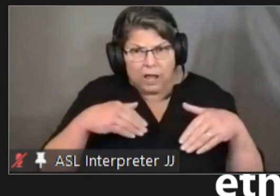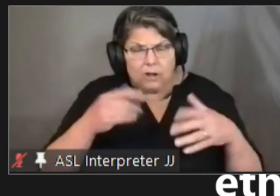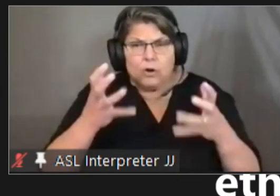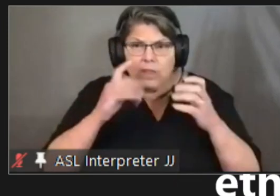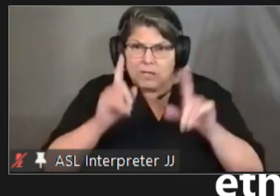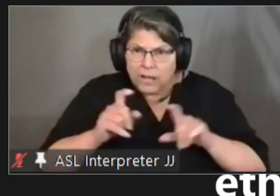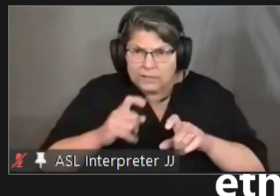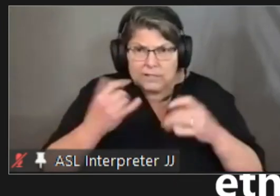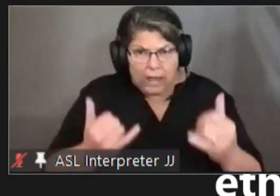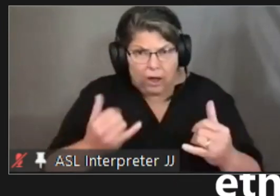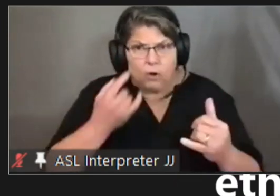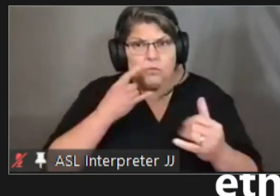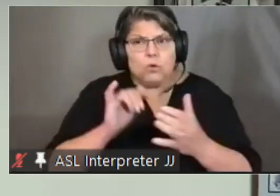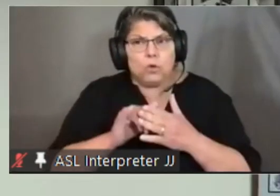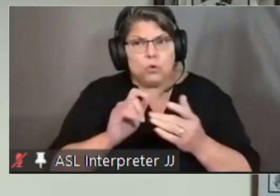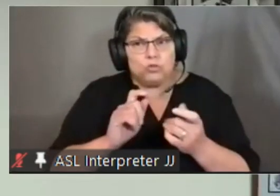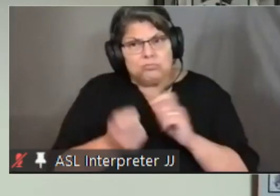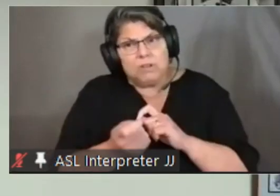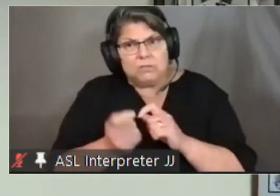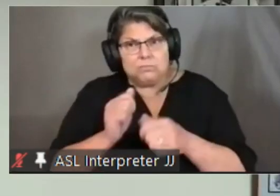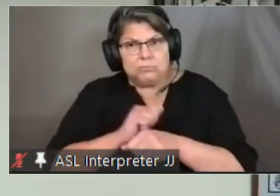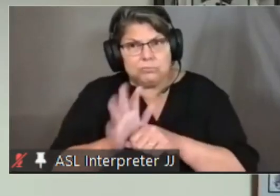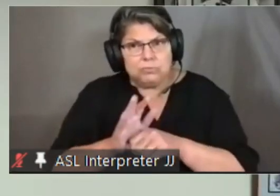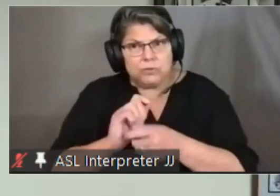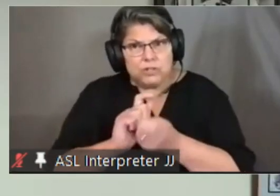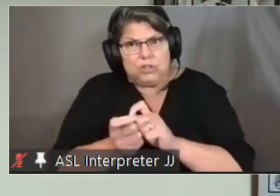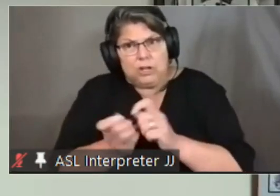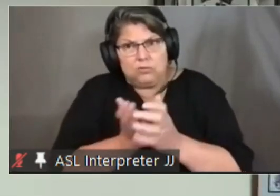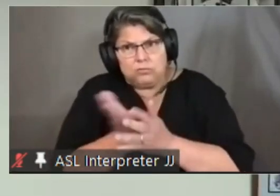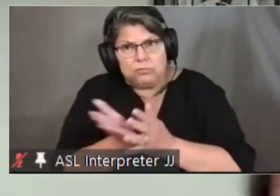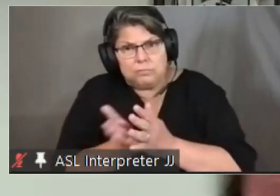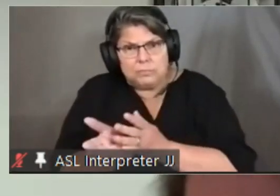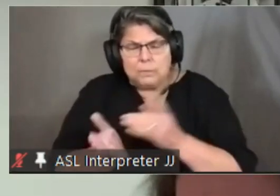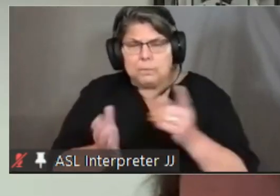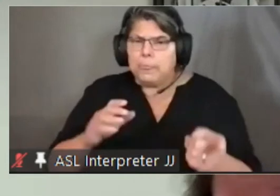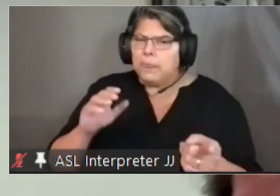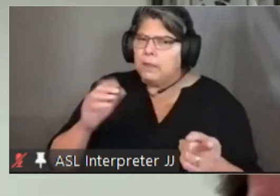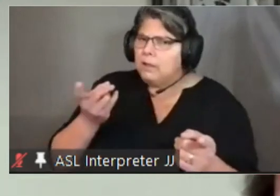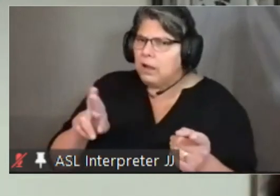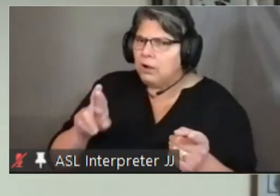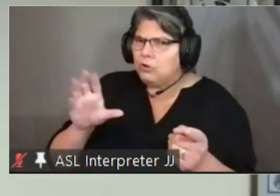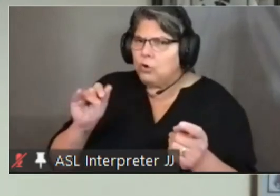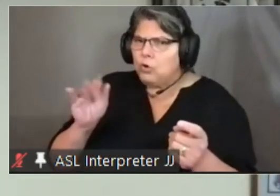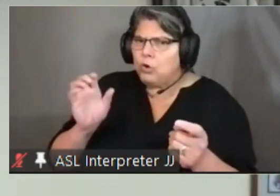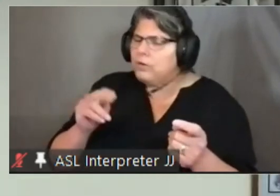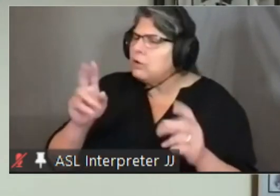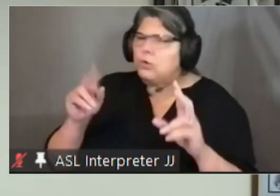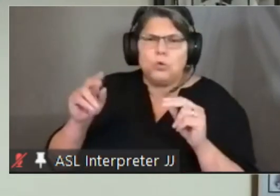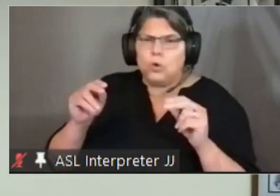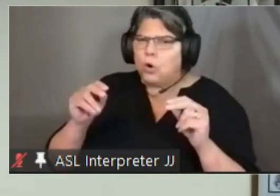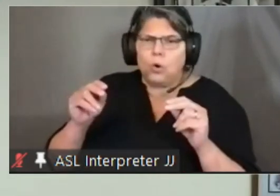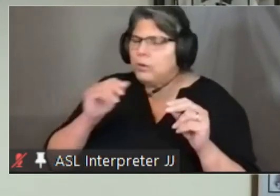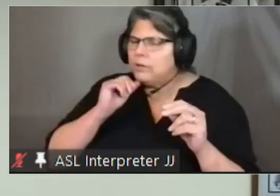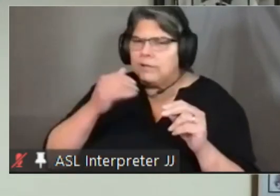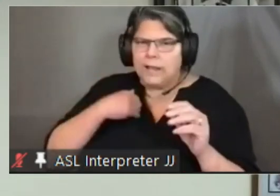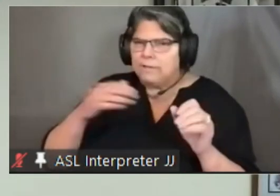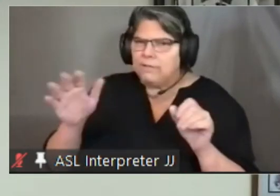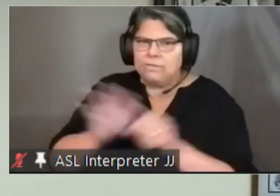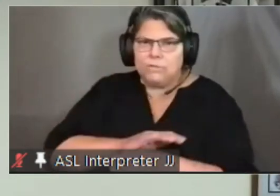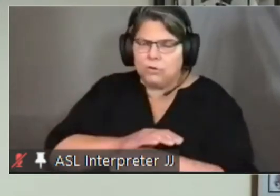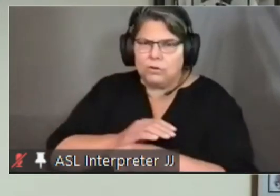no they were not not that i know of that they had their whole genome sequencing because um